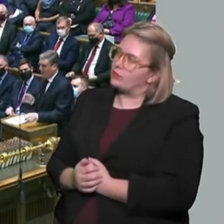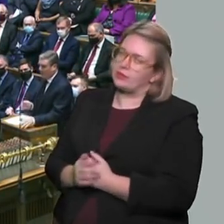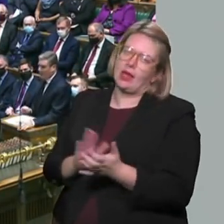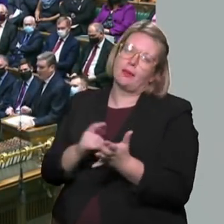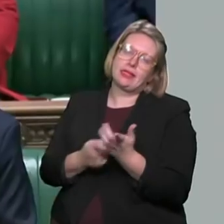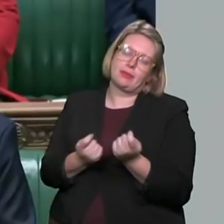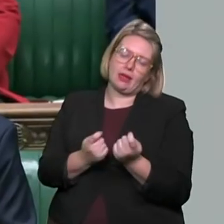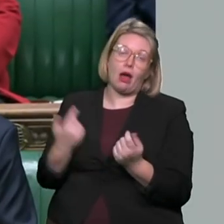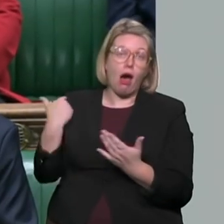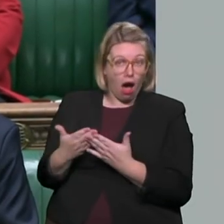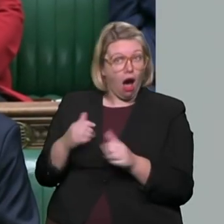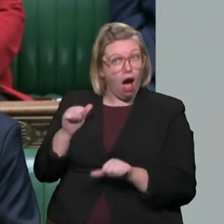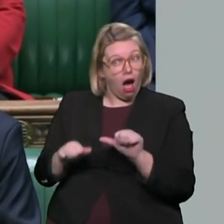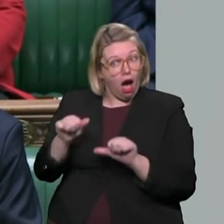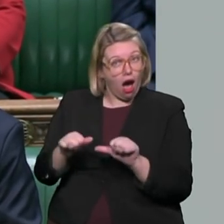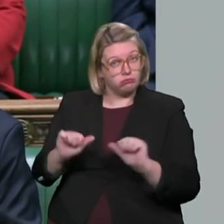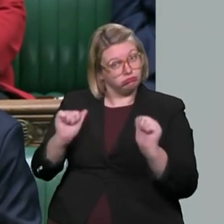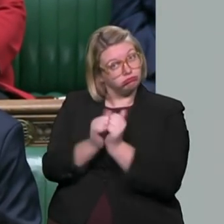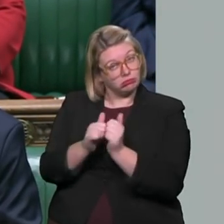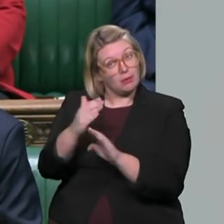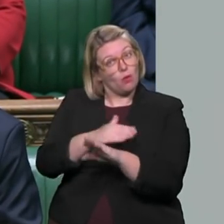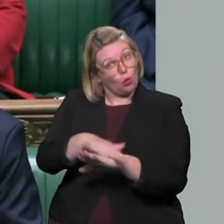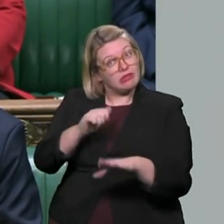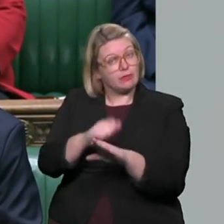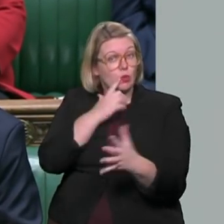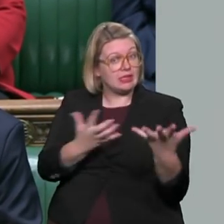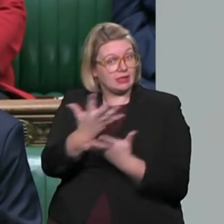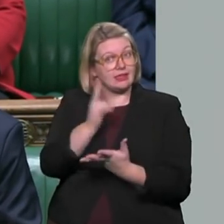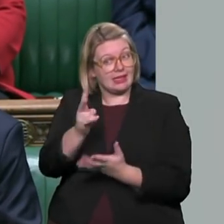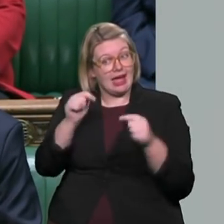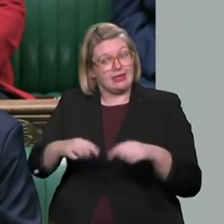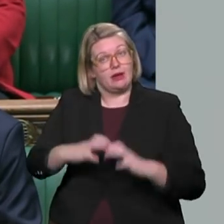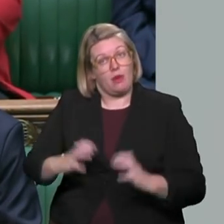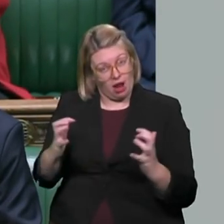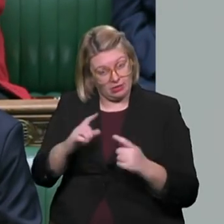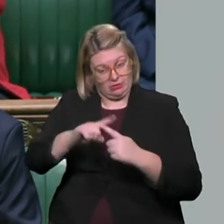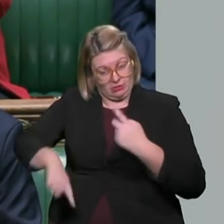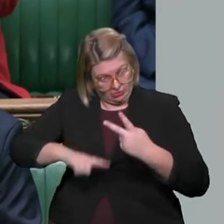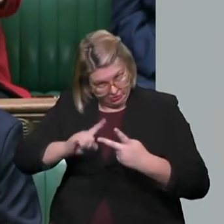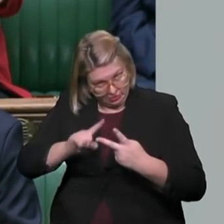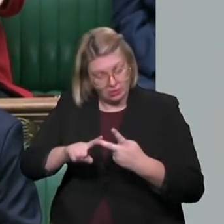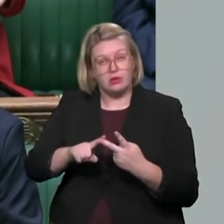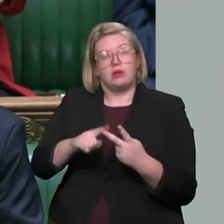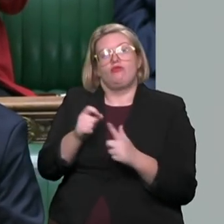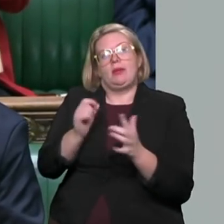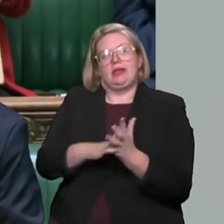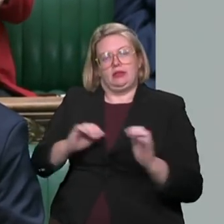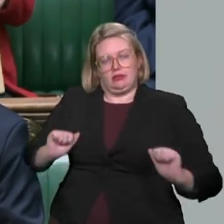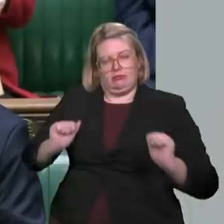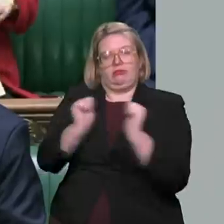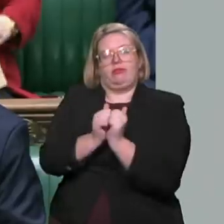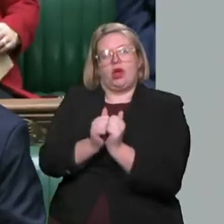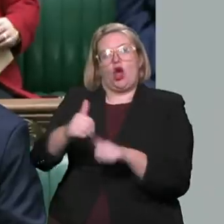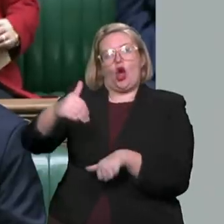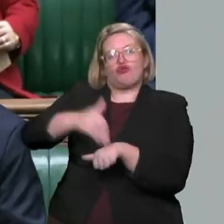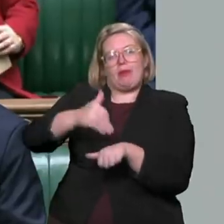making progress. We have got the second reading committed to before Christmas. That is a good thing, and I think the Prime Minister has now committed to criminal sanctions. At the moment, they